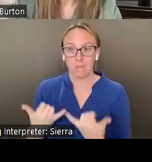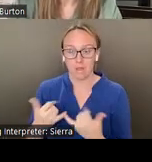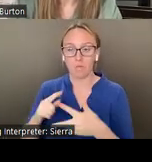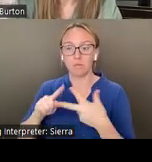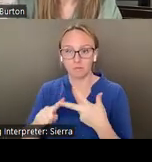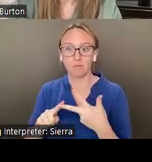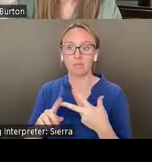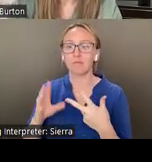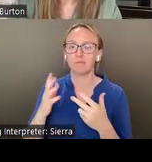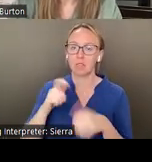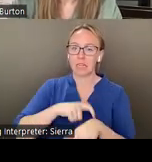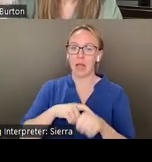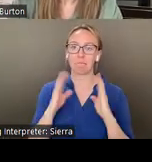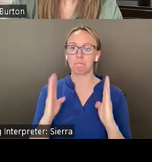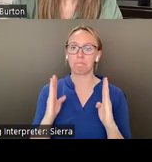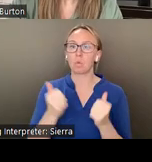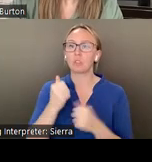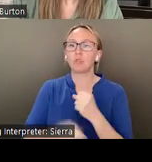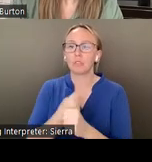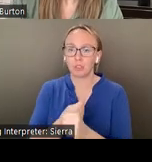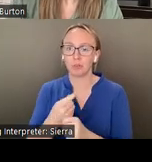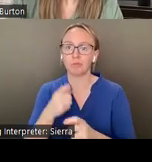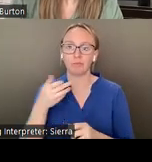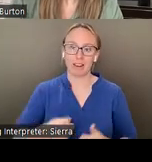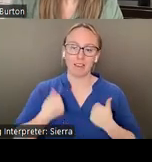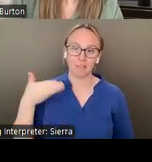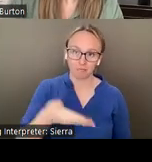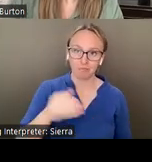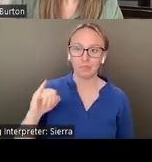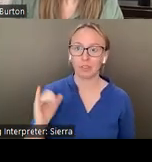year they were at the James Castle House. Okay.